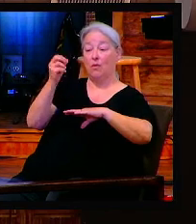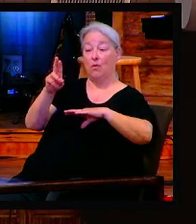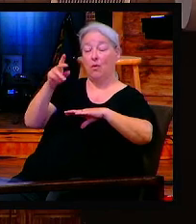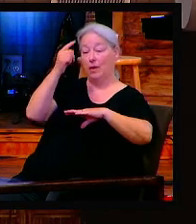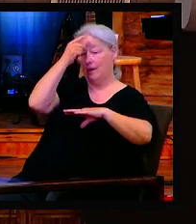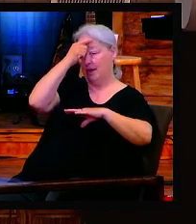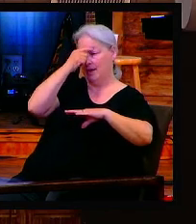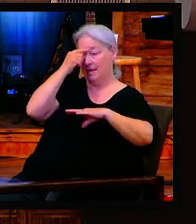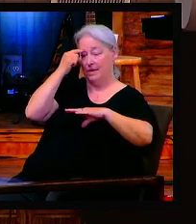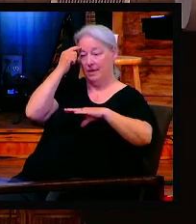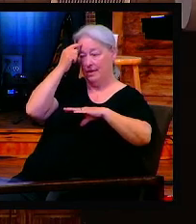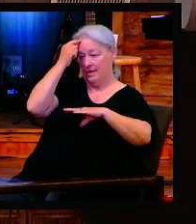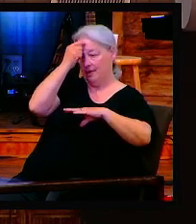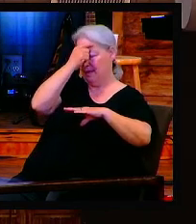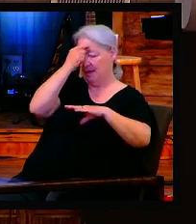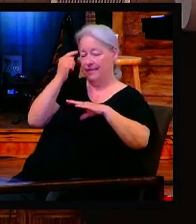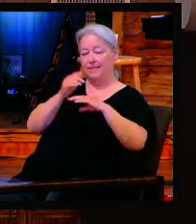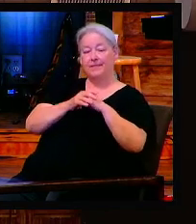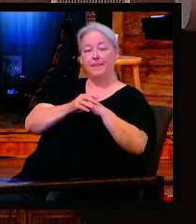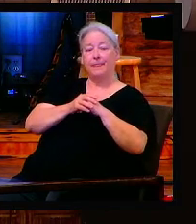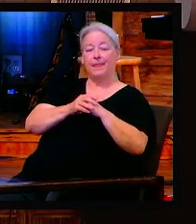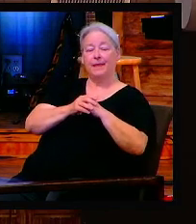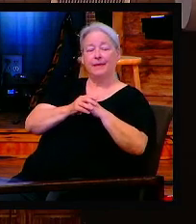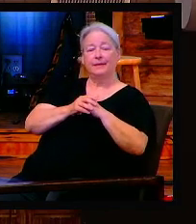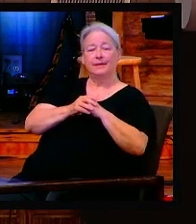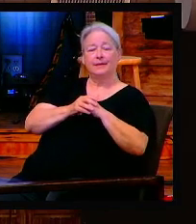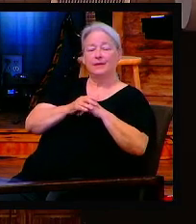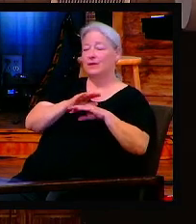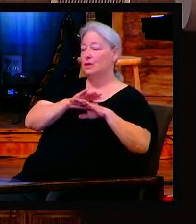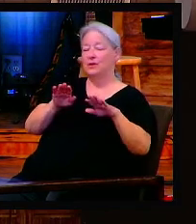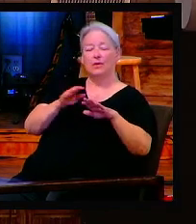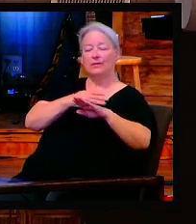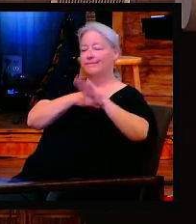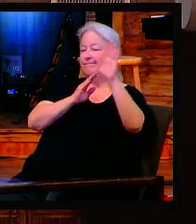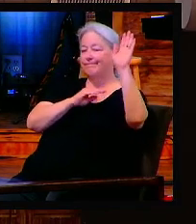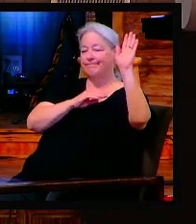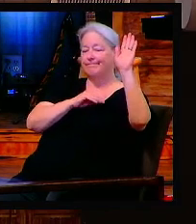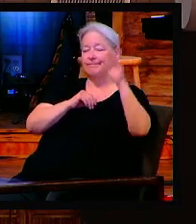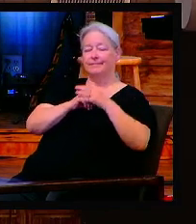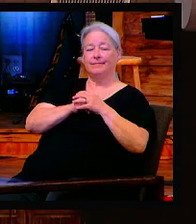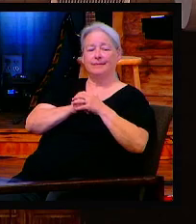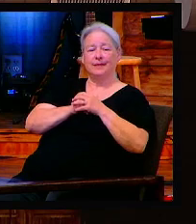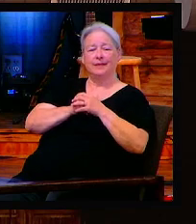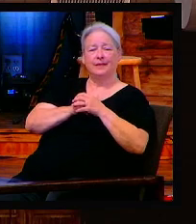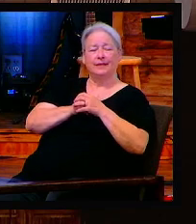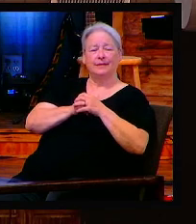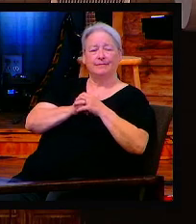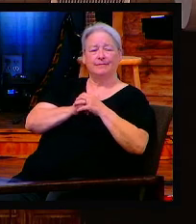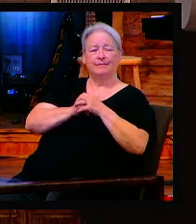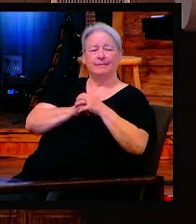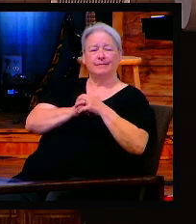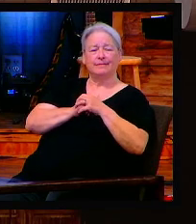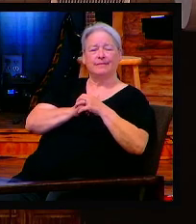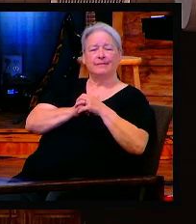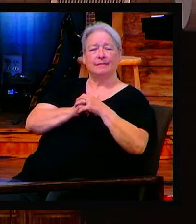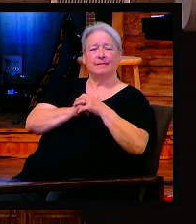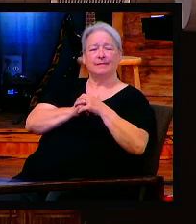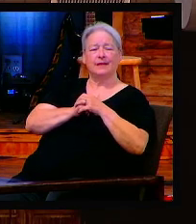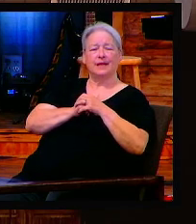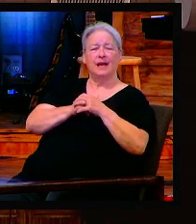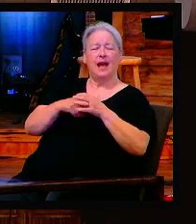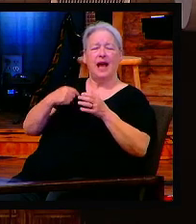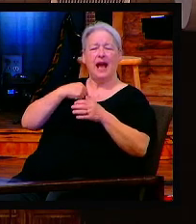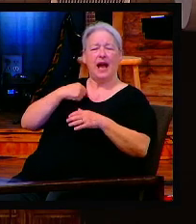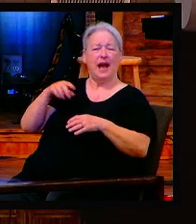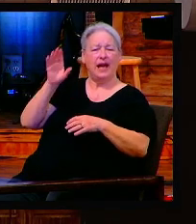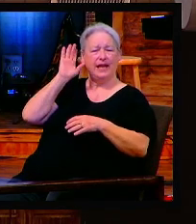Don't raise your hand. Maybe just answer in your heart when I ask you this. But I would hear that a preacher growing up hearing that and I would think that's